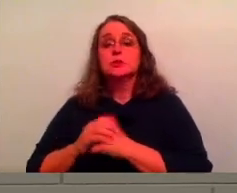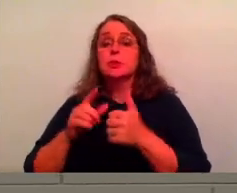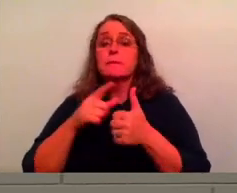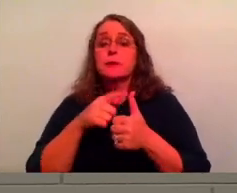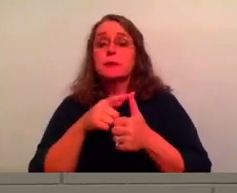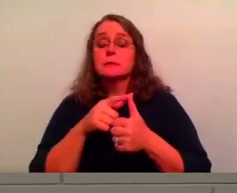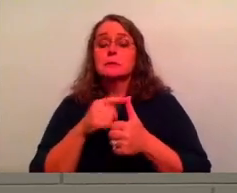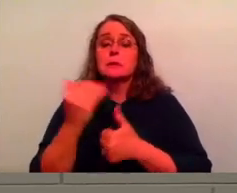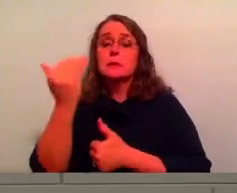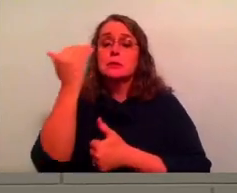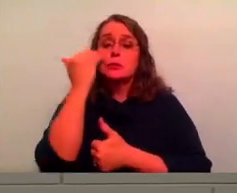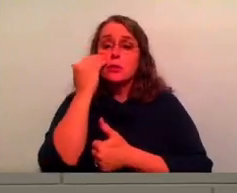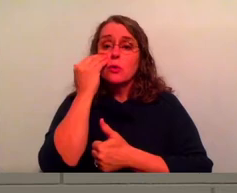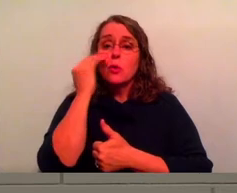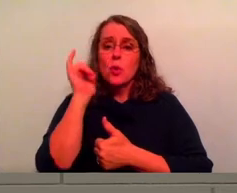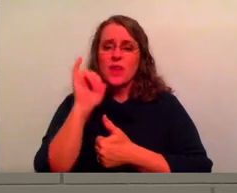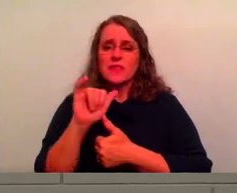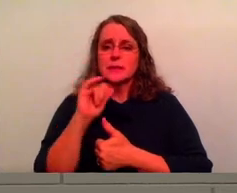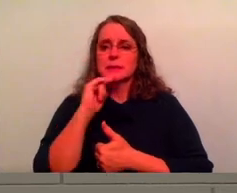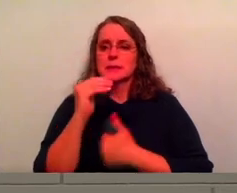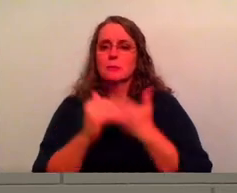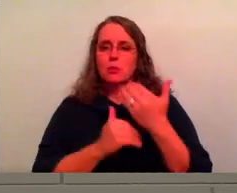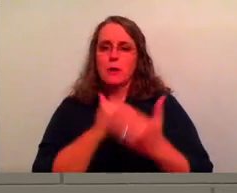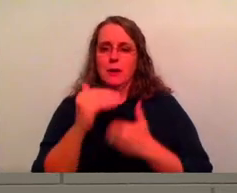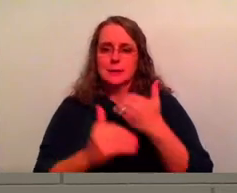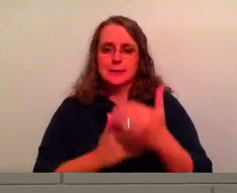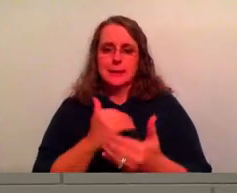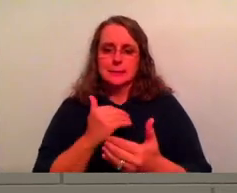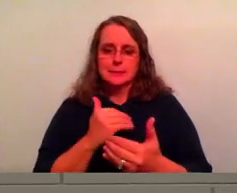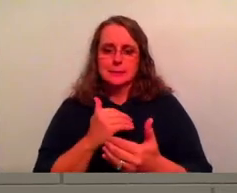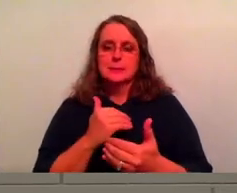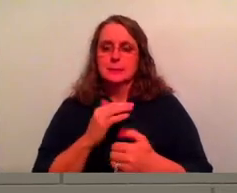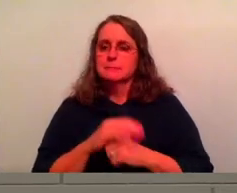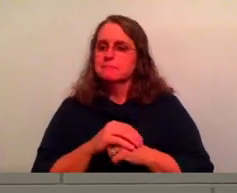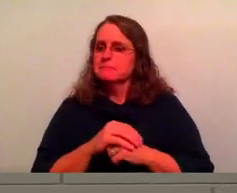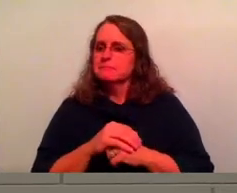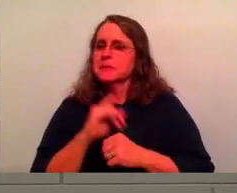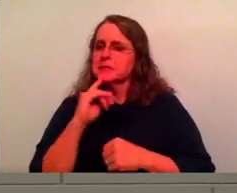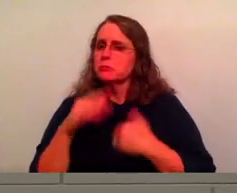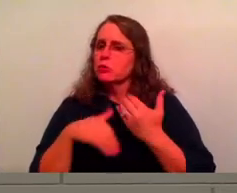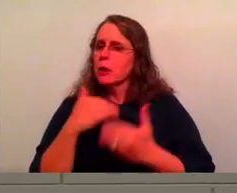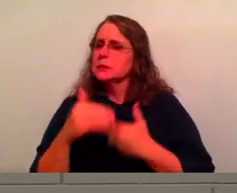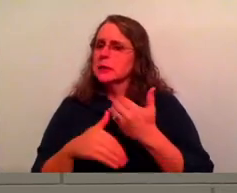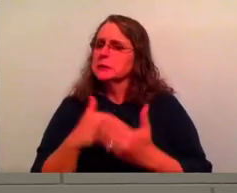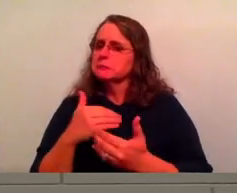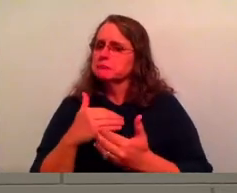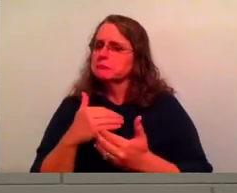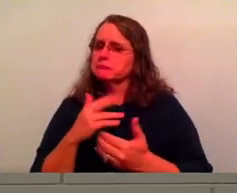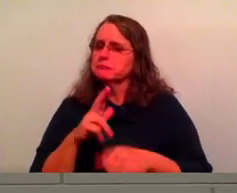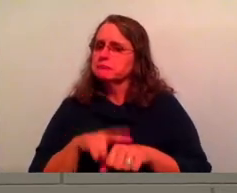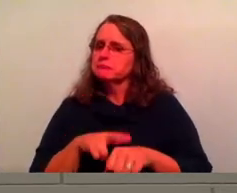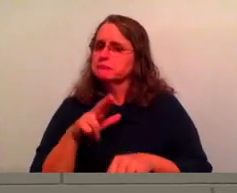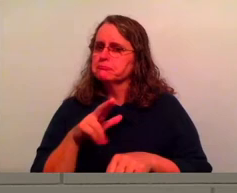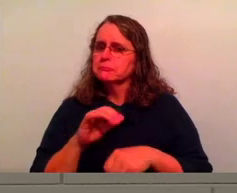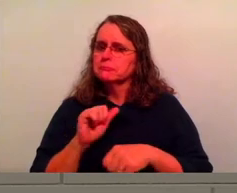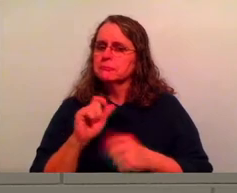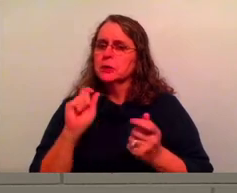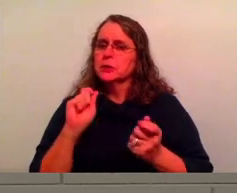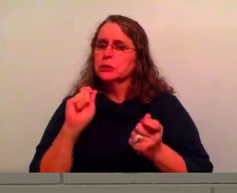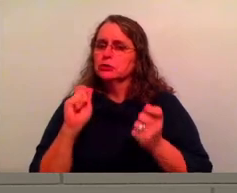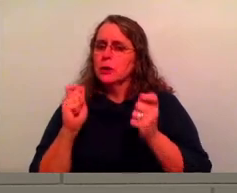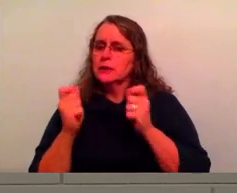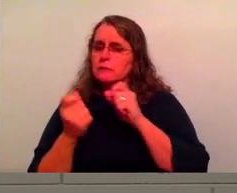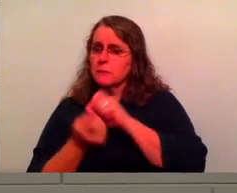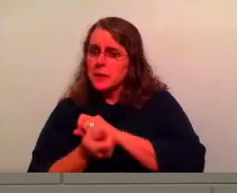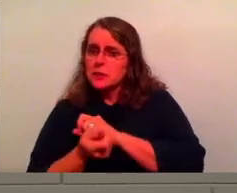this is a process. Um, knowing that this is a process, uh, it is a transformation. It is